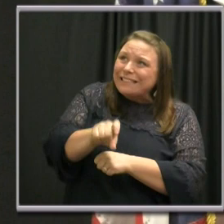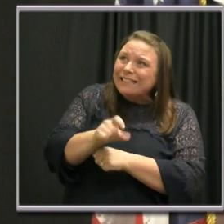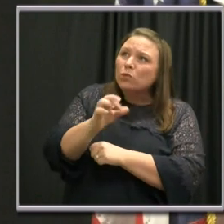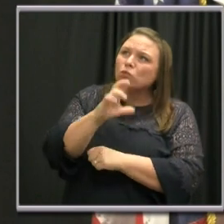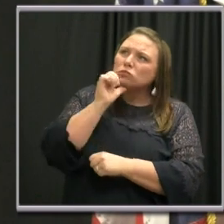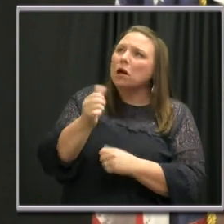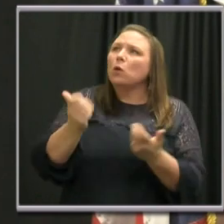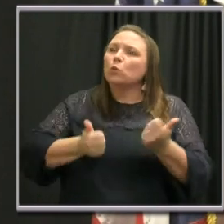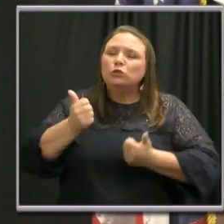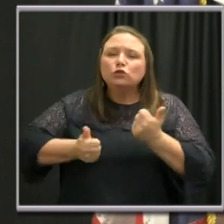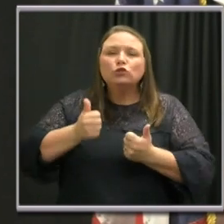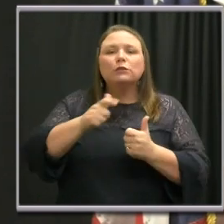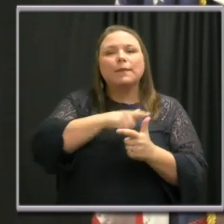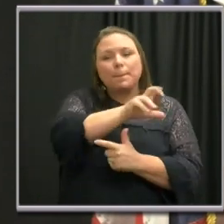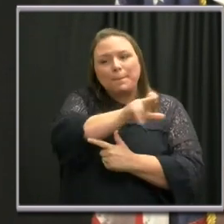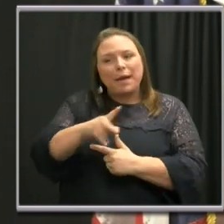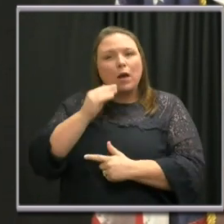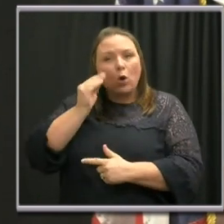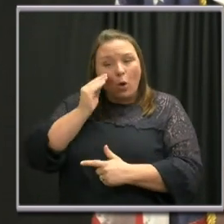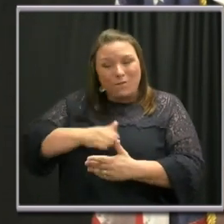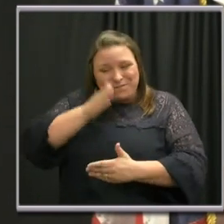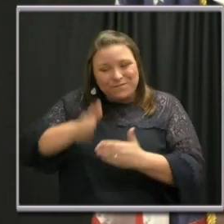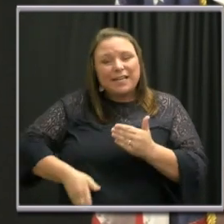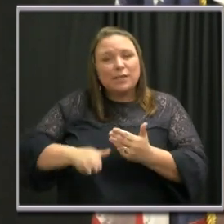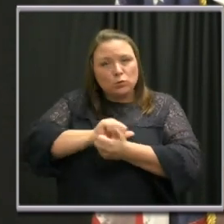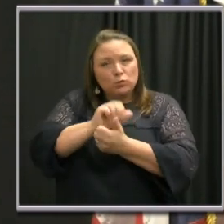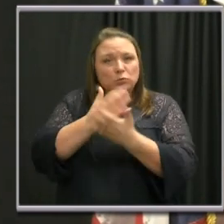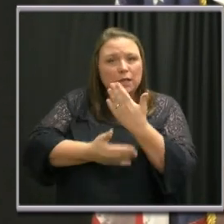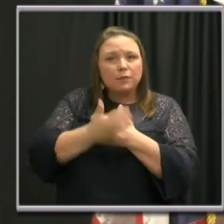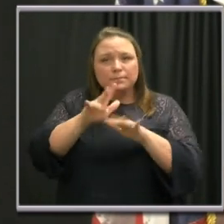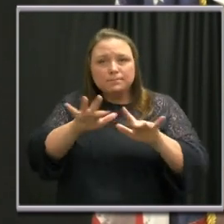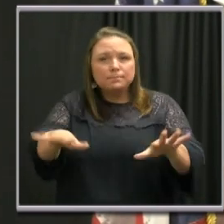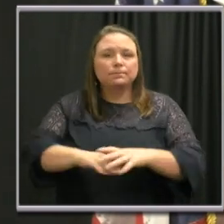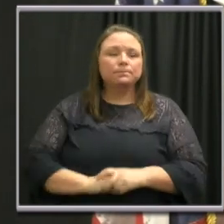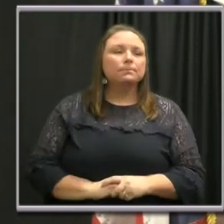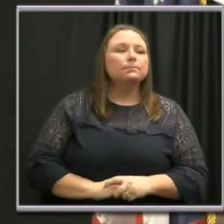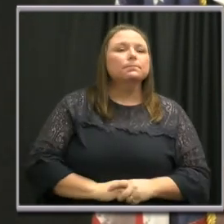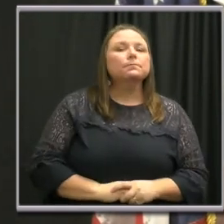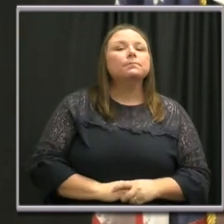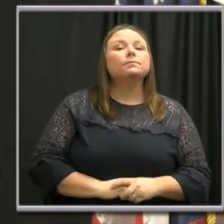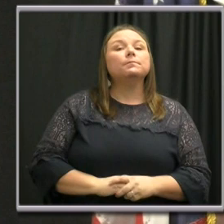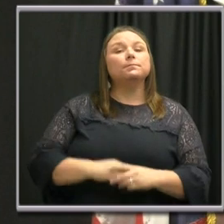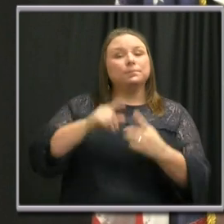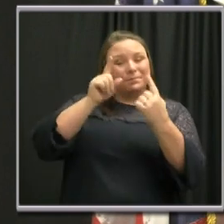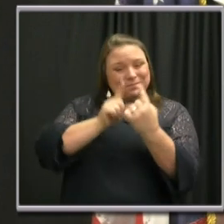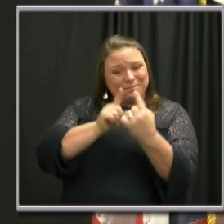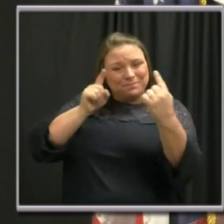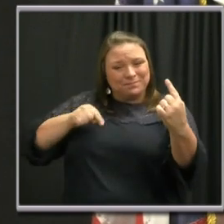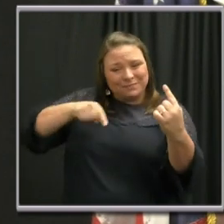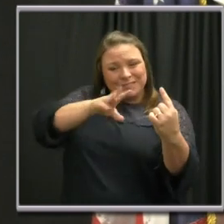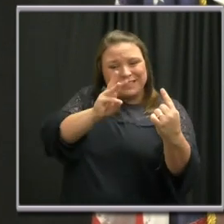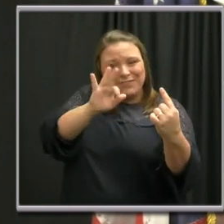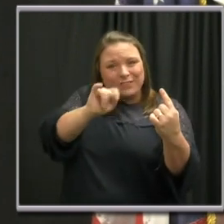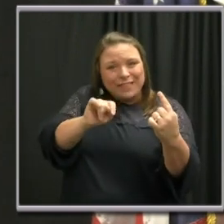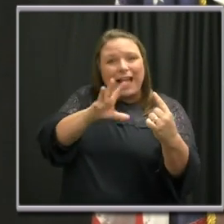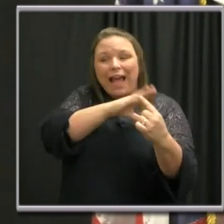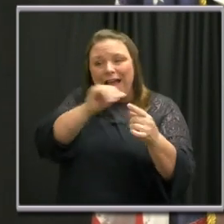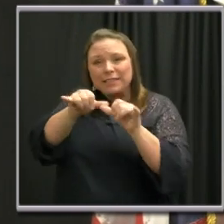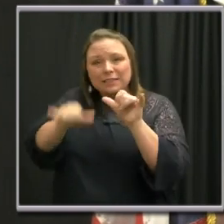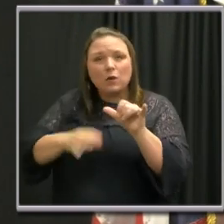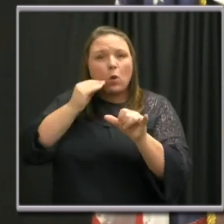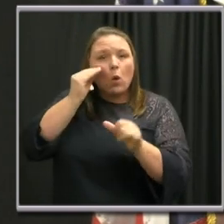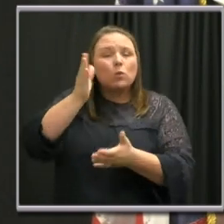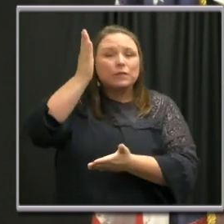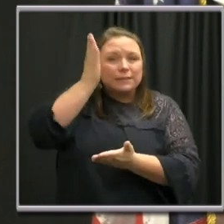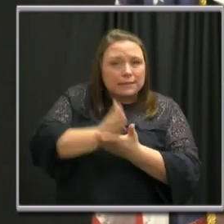out. And return back home once you're completed with your essential task. Social distancing and staying at home will stop the spread of this